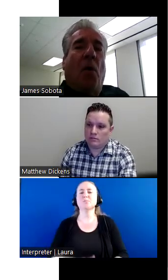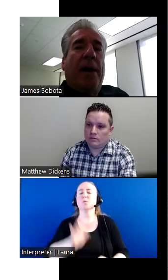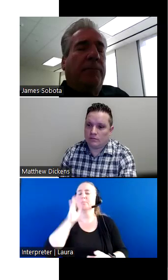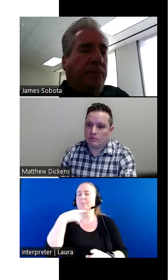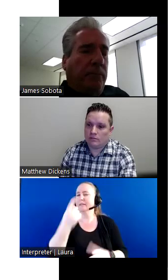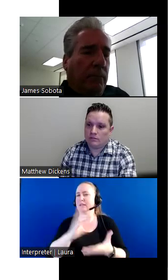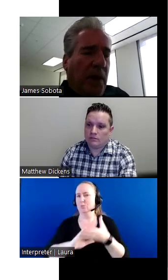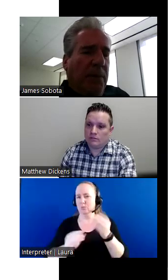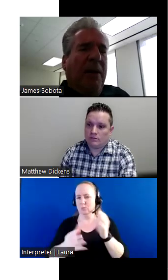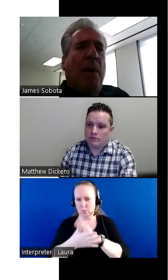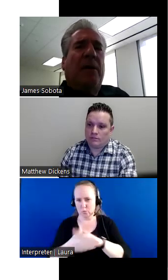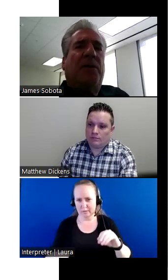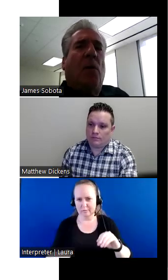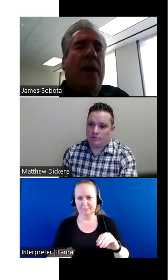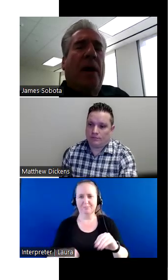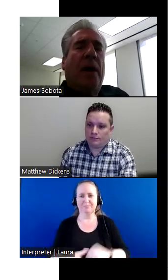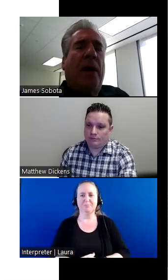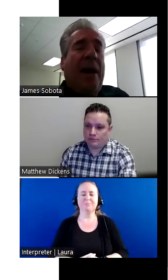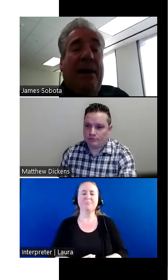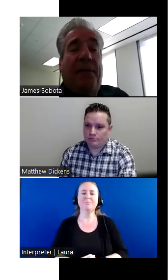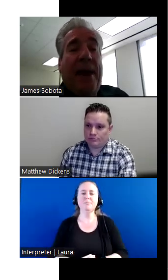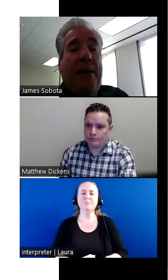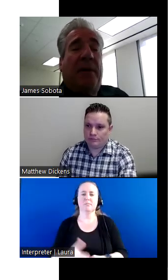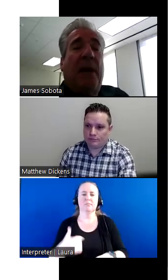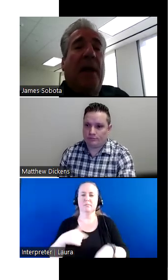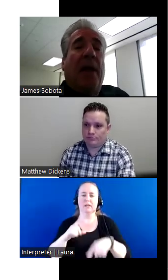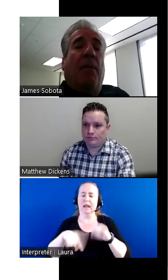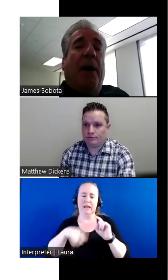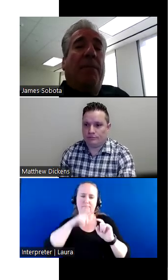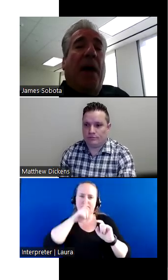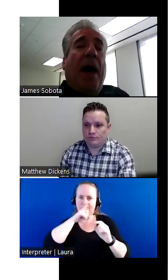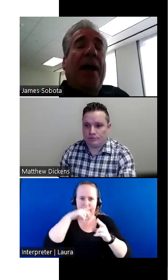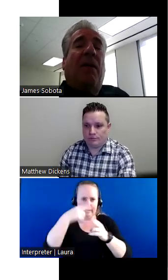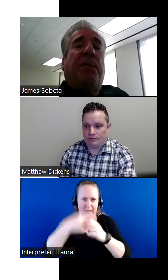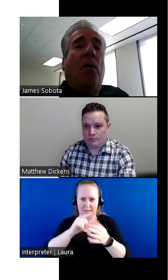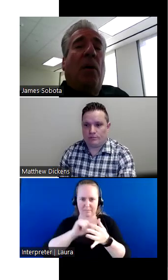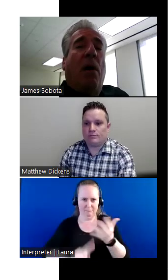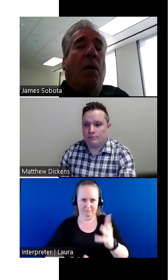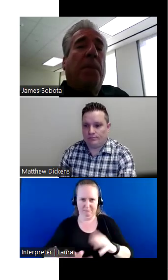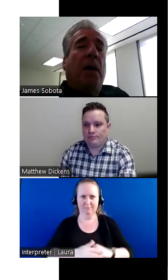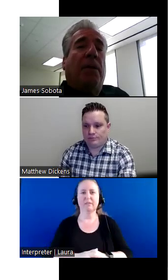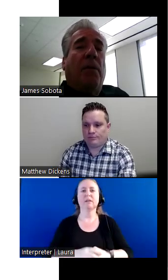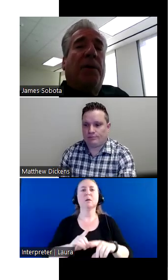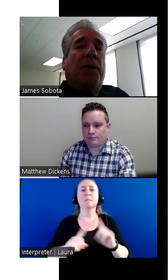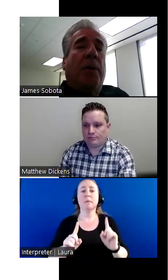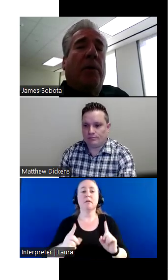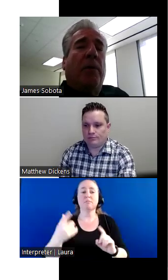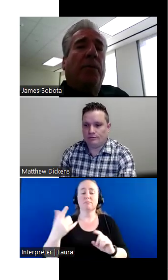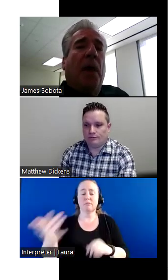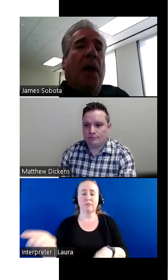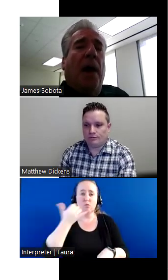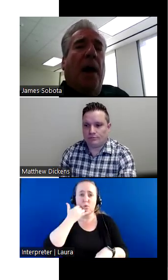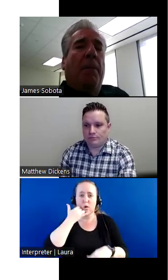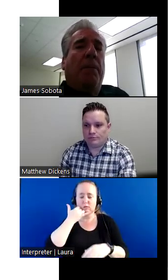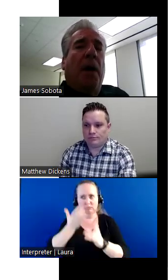a story, tell everybody a story that I cannot give names and, but I got a phone call through interpreter,